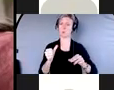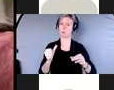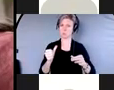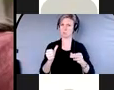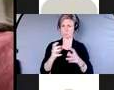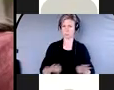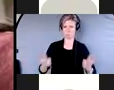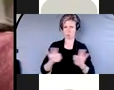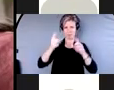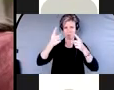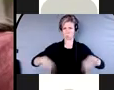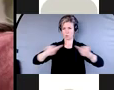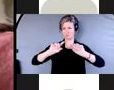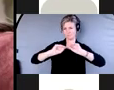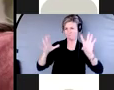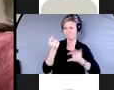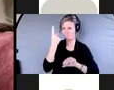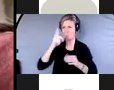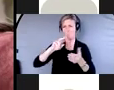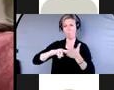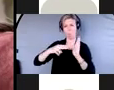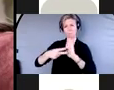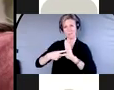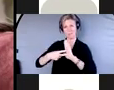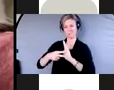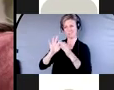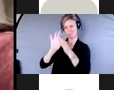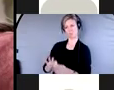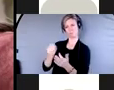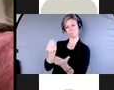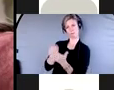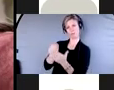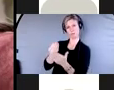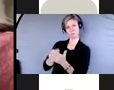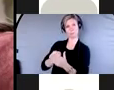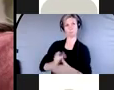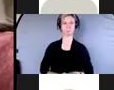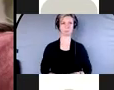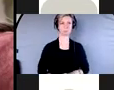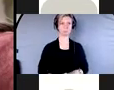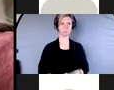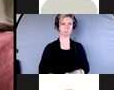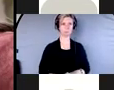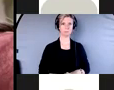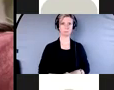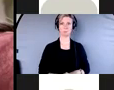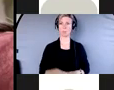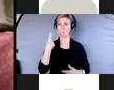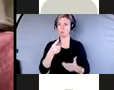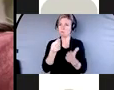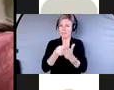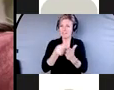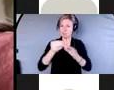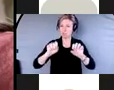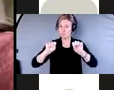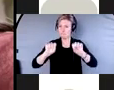means. And so from financial capacities, like is there confusion or